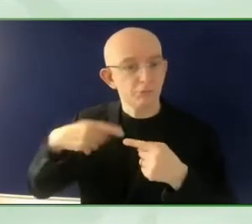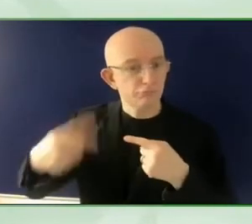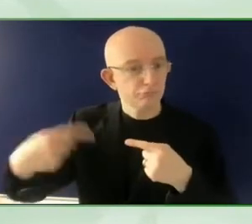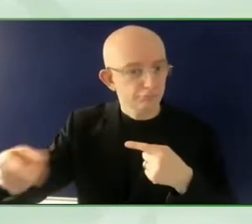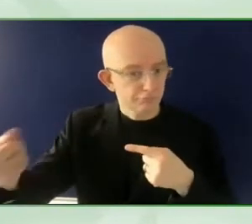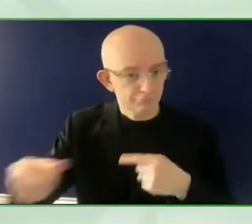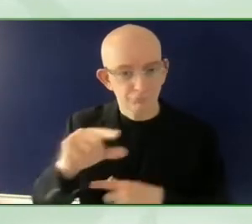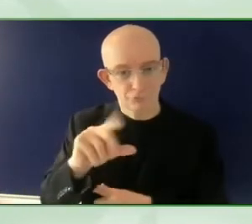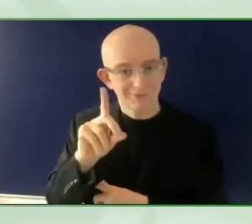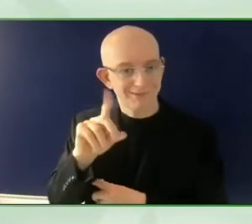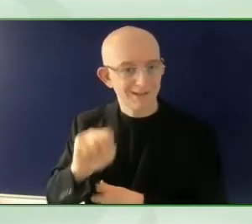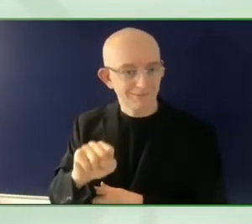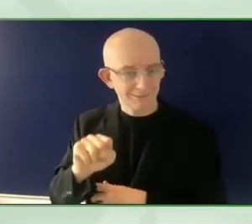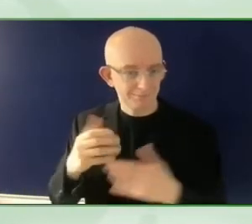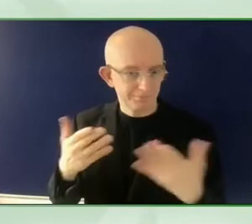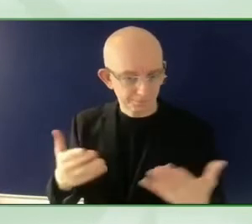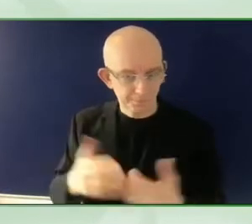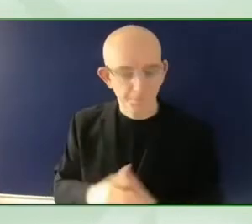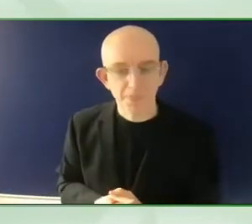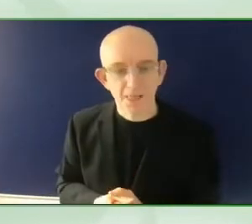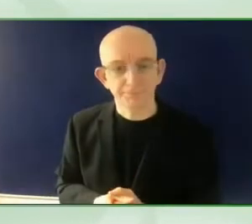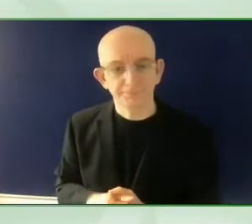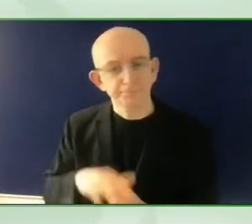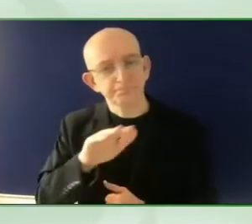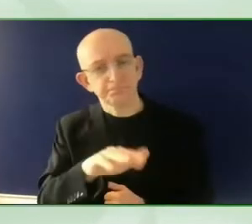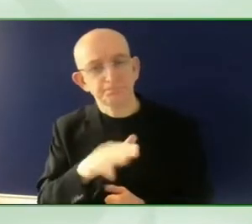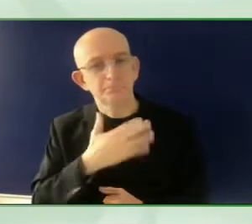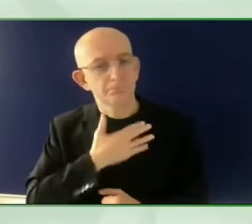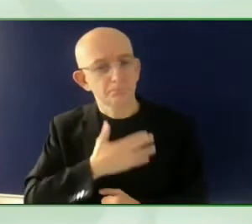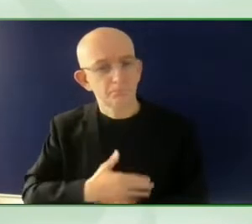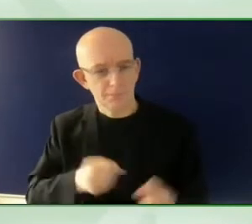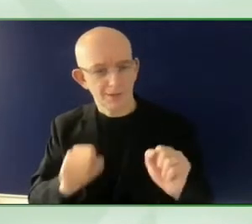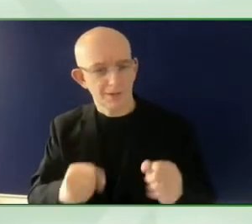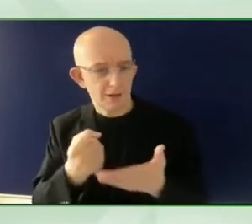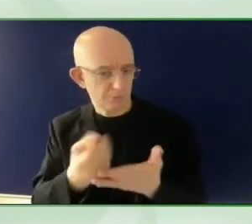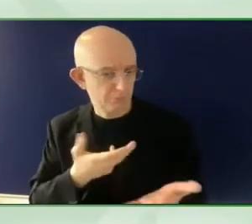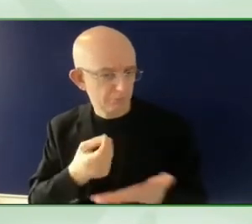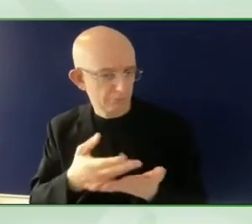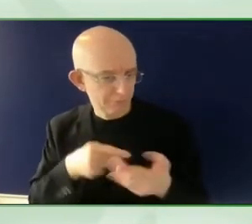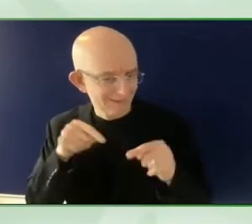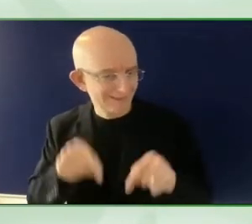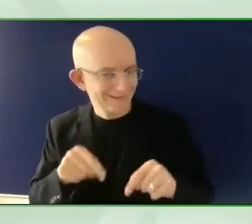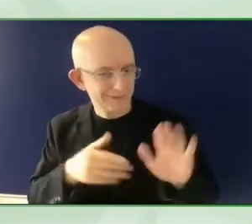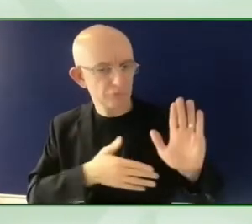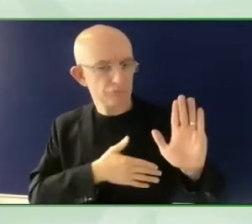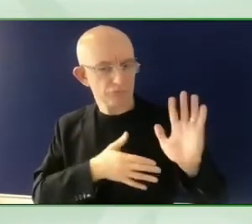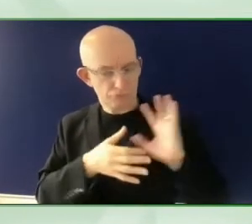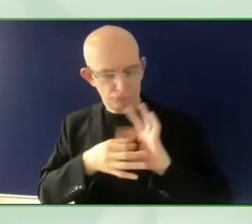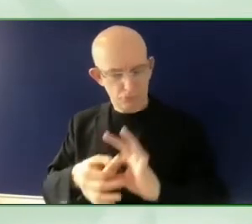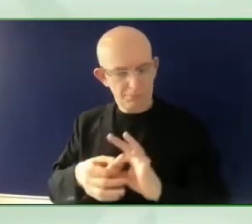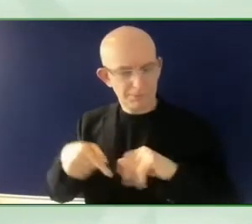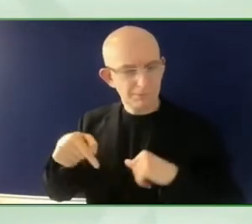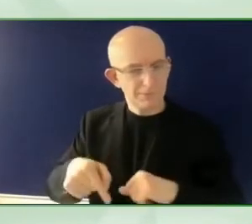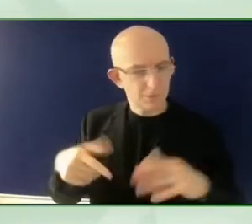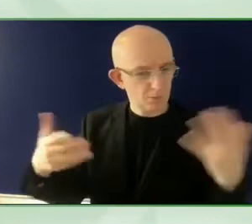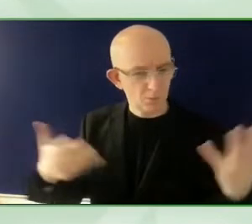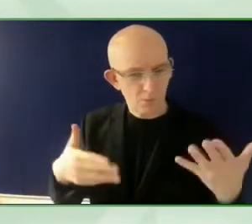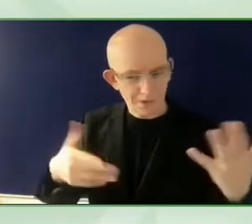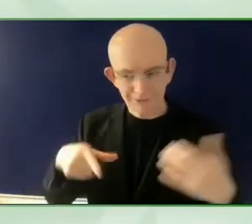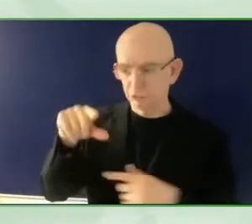members of all different sectors of society are giving, including also the Zero Project, of course. Are there some